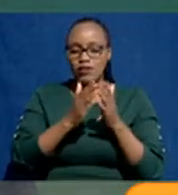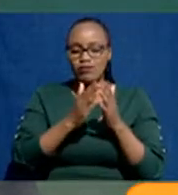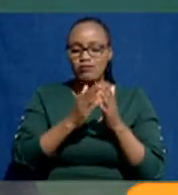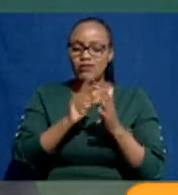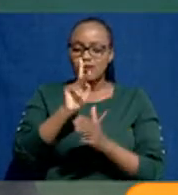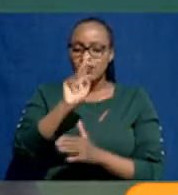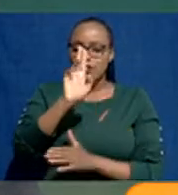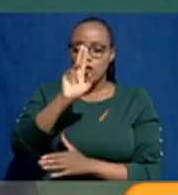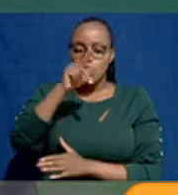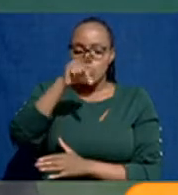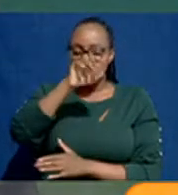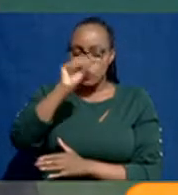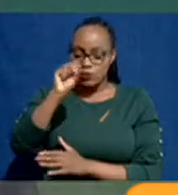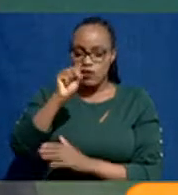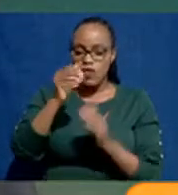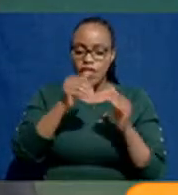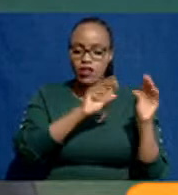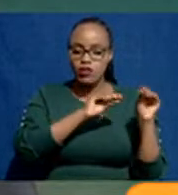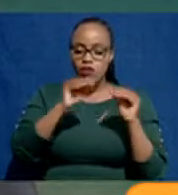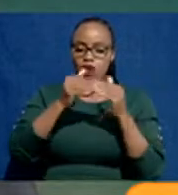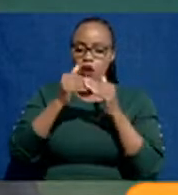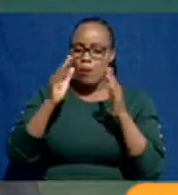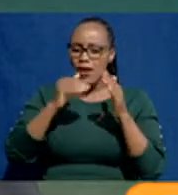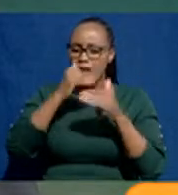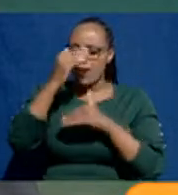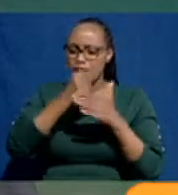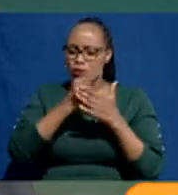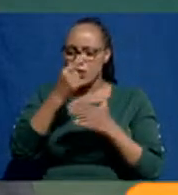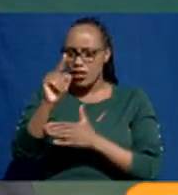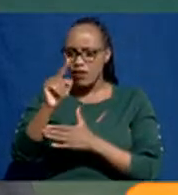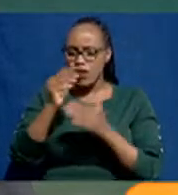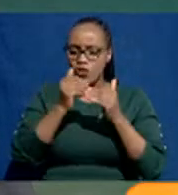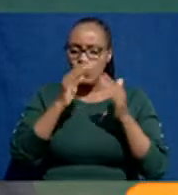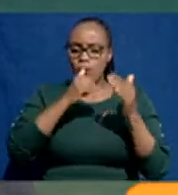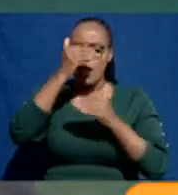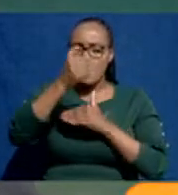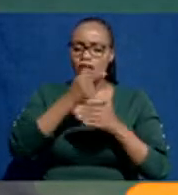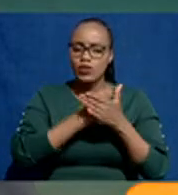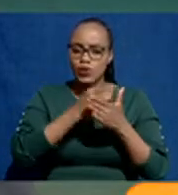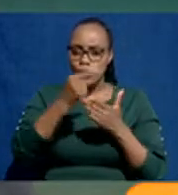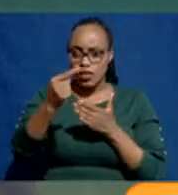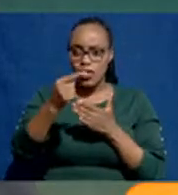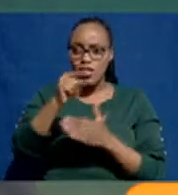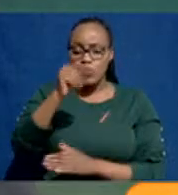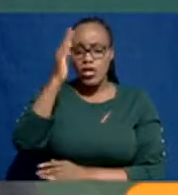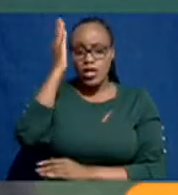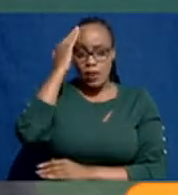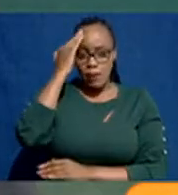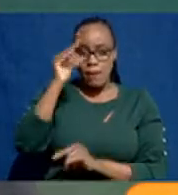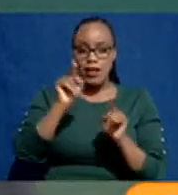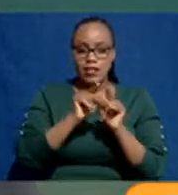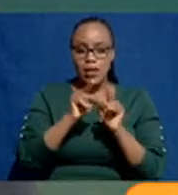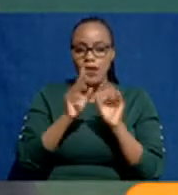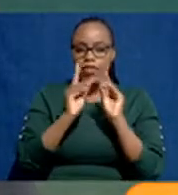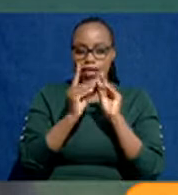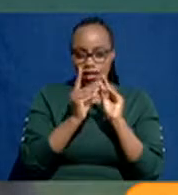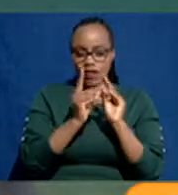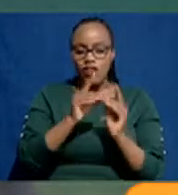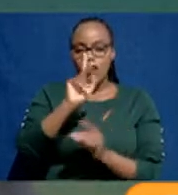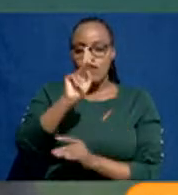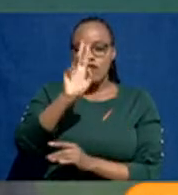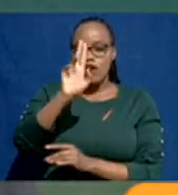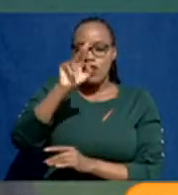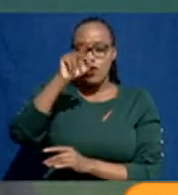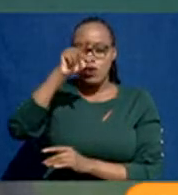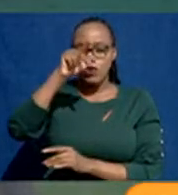the transfer window is opening next week, Marcia. Yeah. It opens next week. Remember, as the data of COOPs is changing,